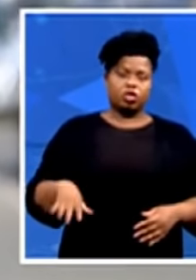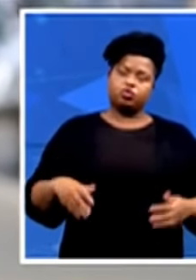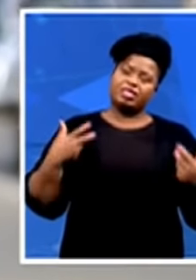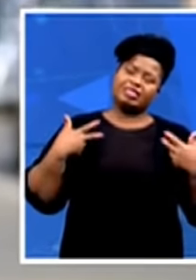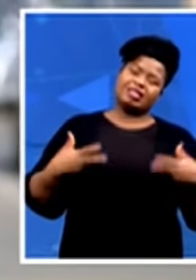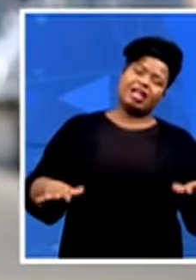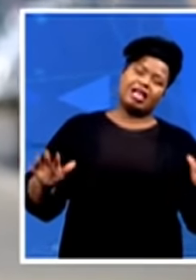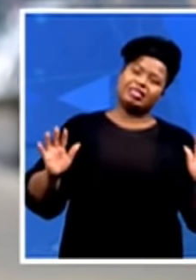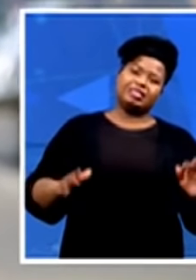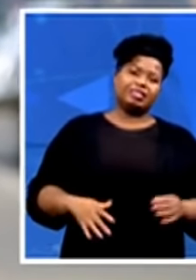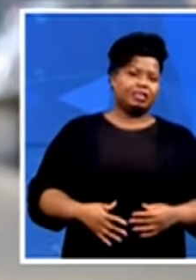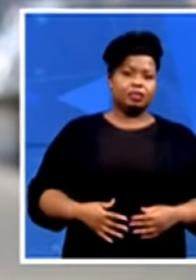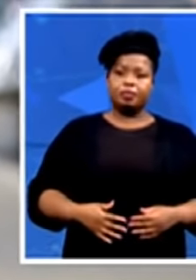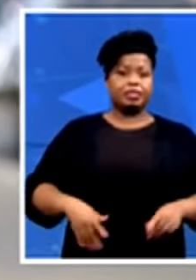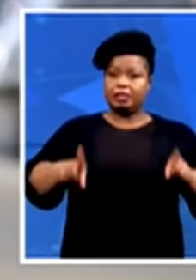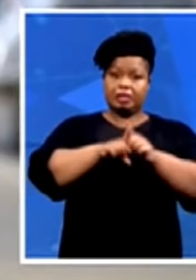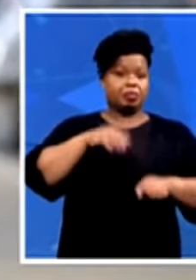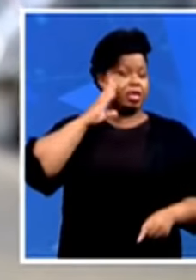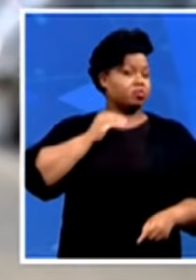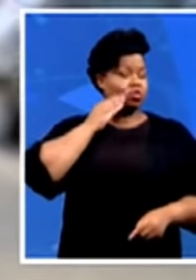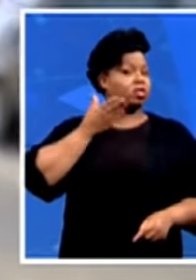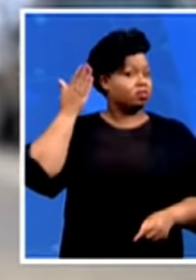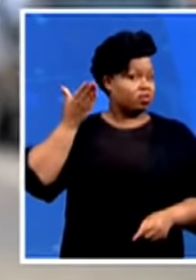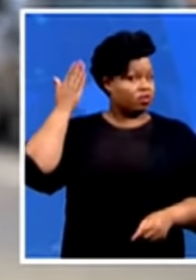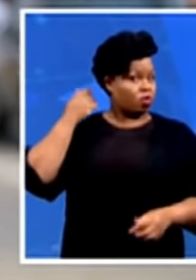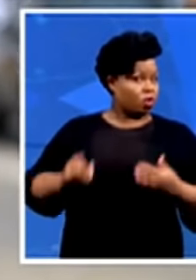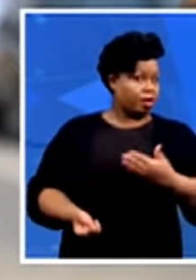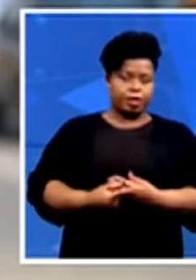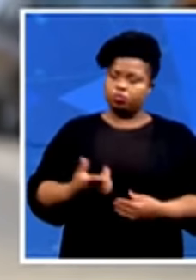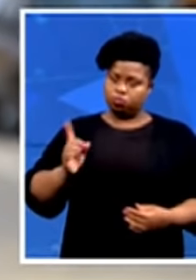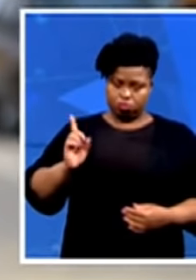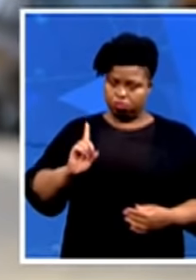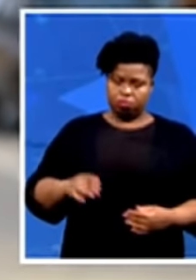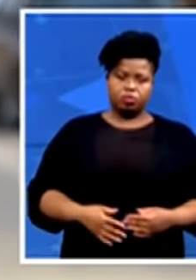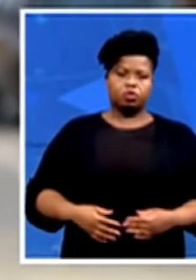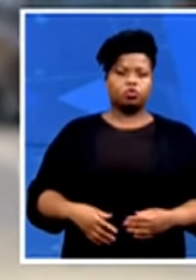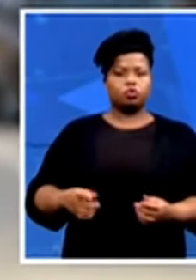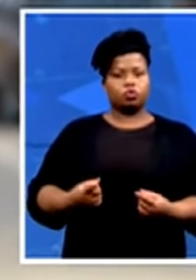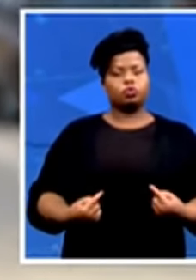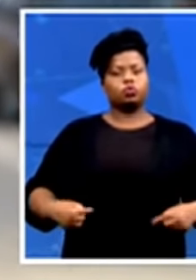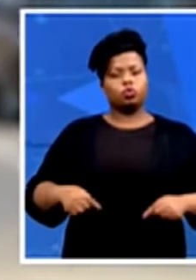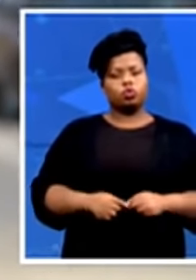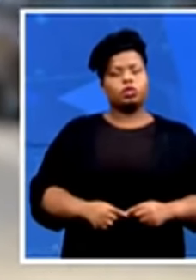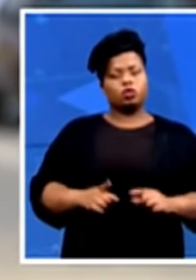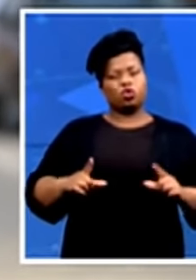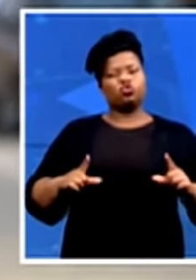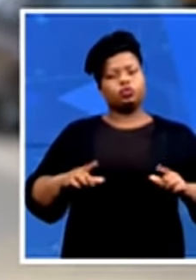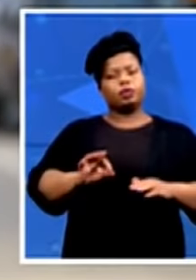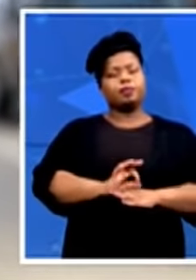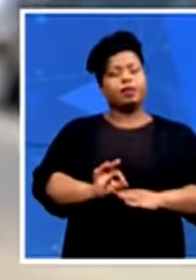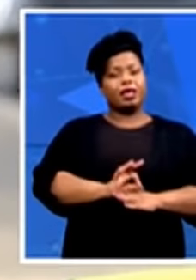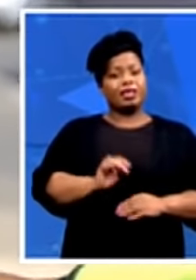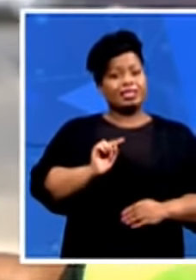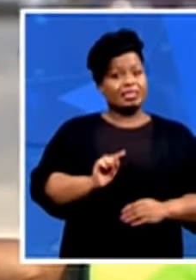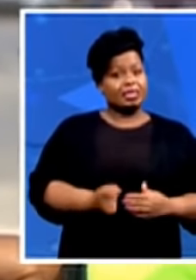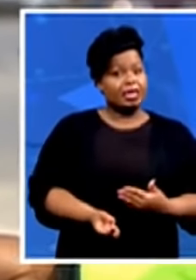experience from last time. So we had a proactive plan that if this thing is going to happen again, this is what